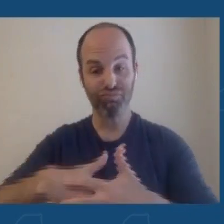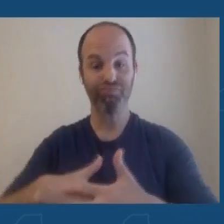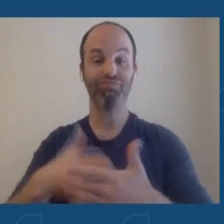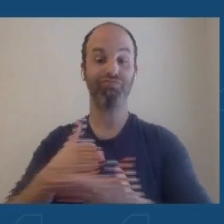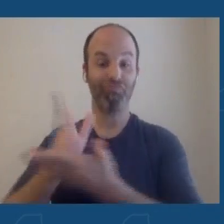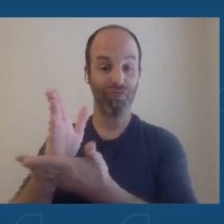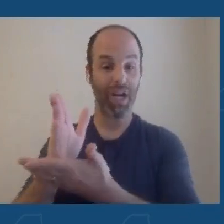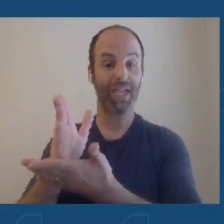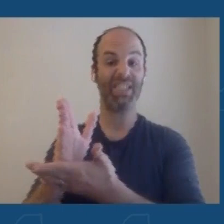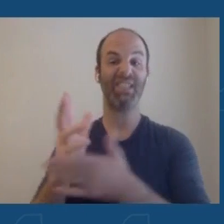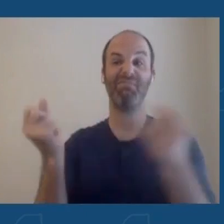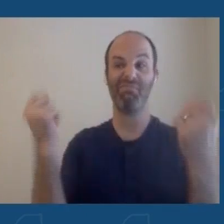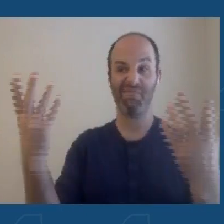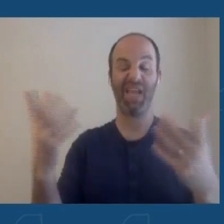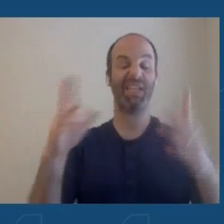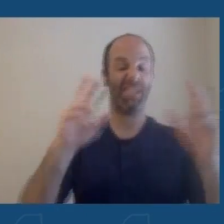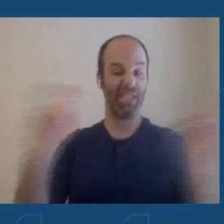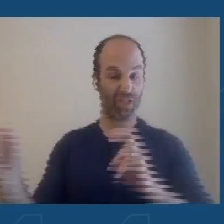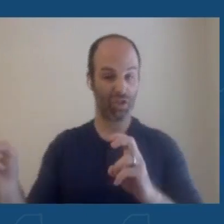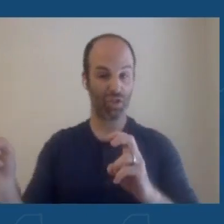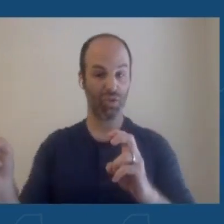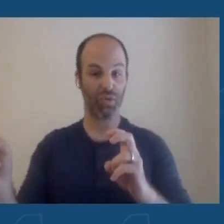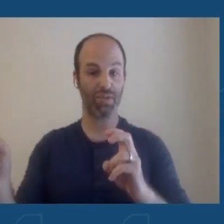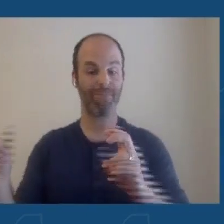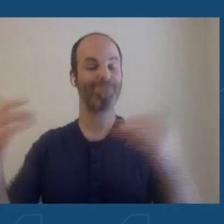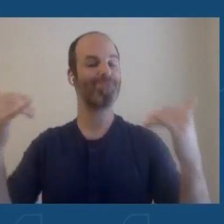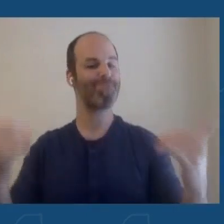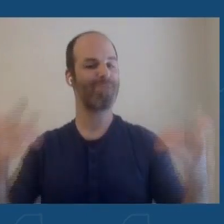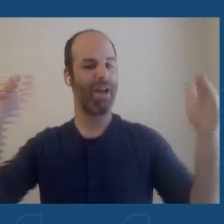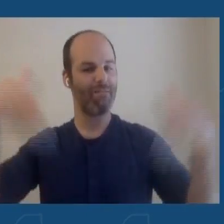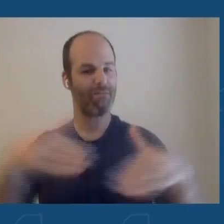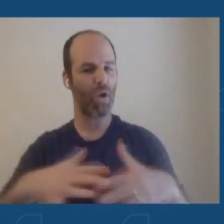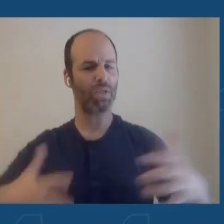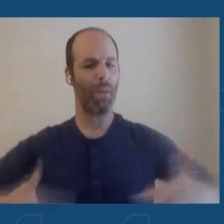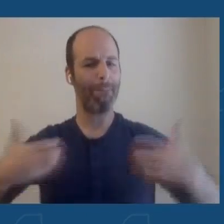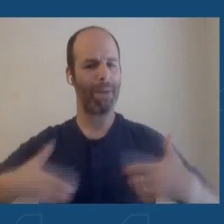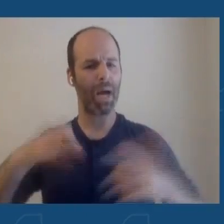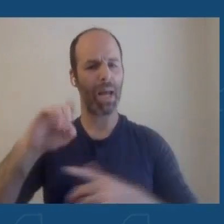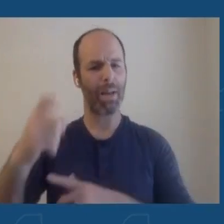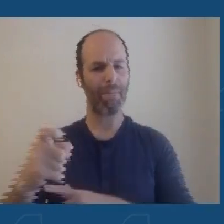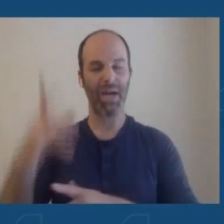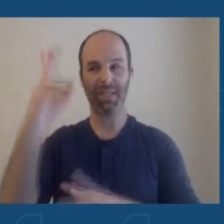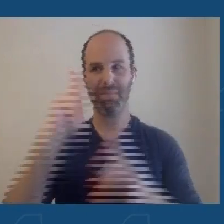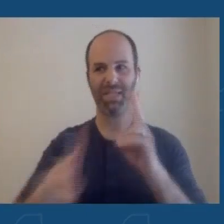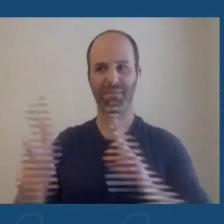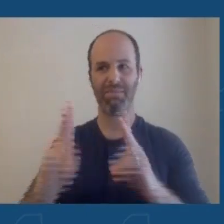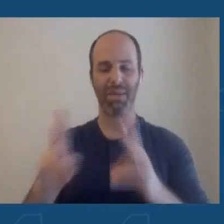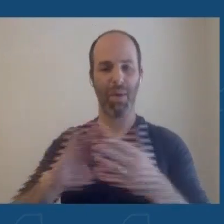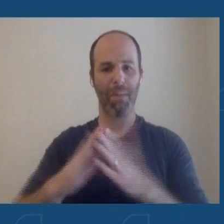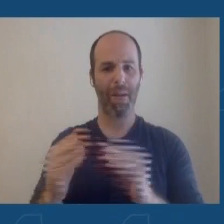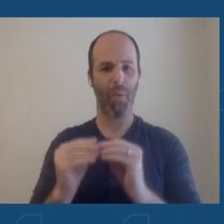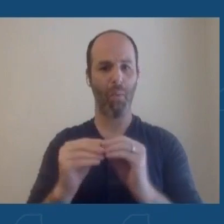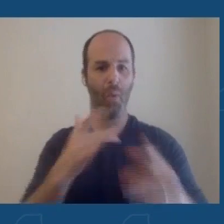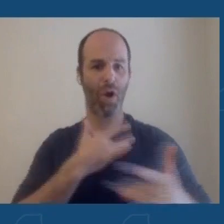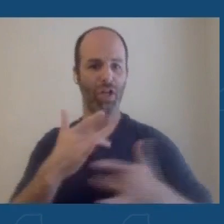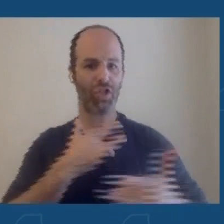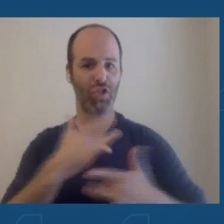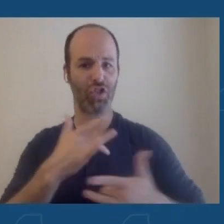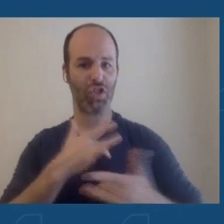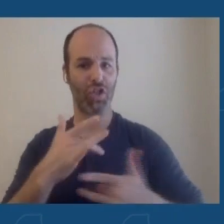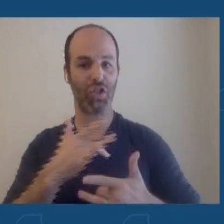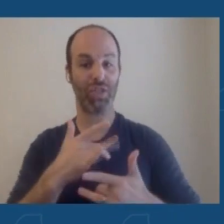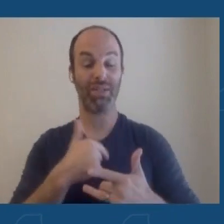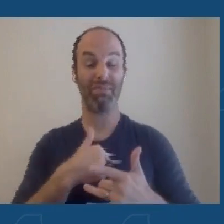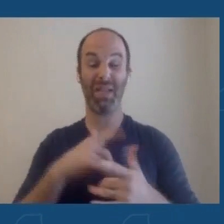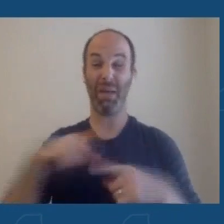I'm going to talk about monkeypox because it's a growing concern for all of us. It's just been about two and a half